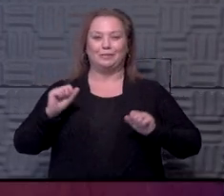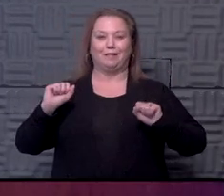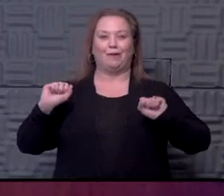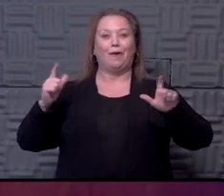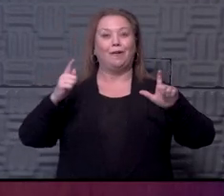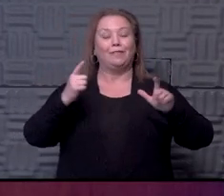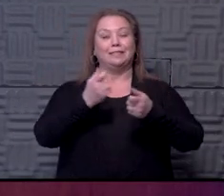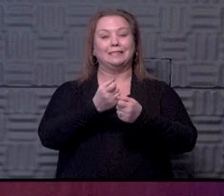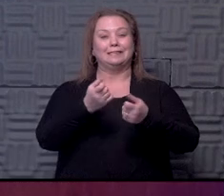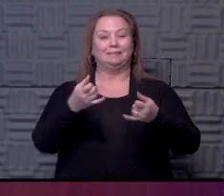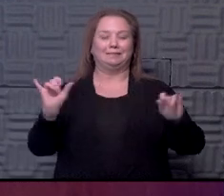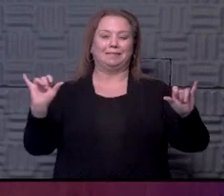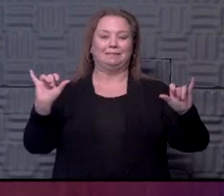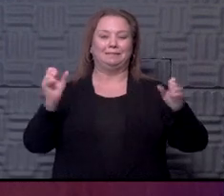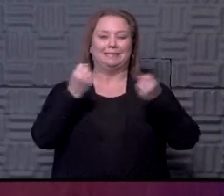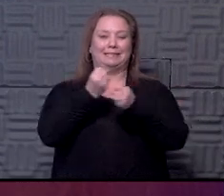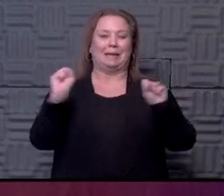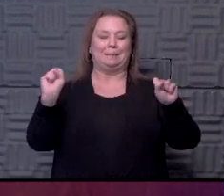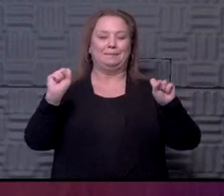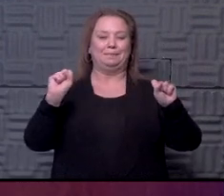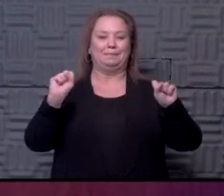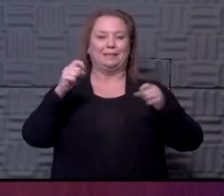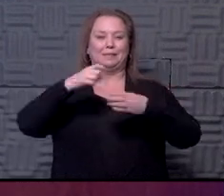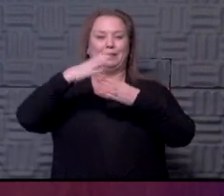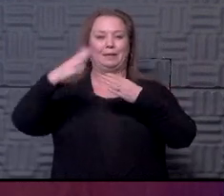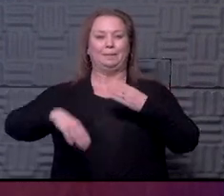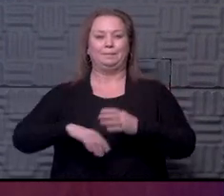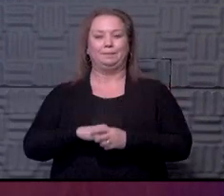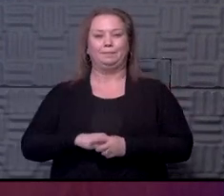here, as you said, Dana, as we enjoy the nice weather here this weekend.